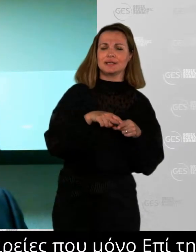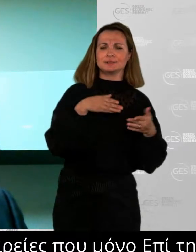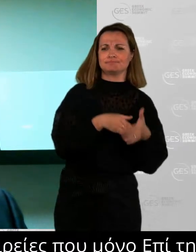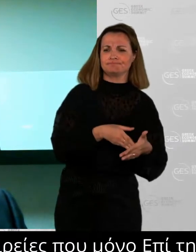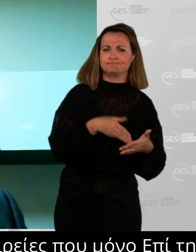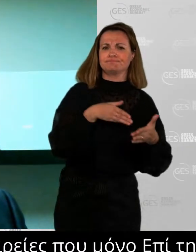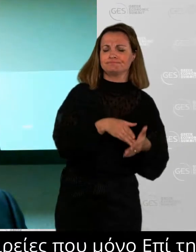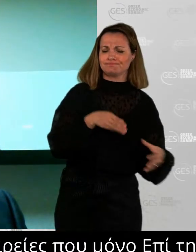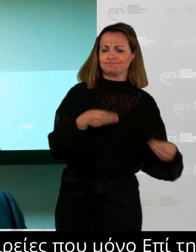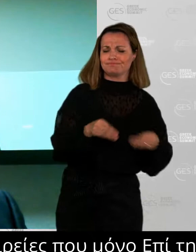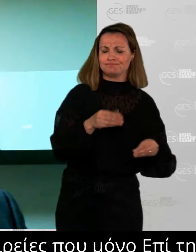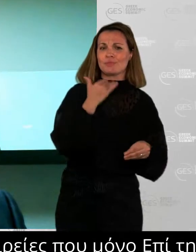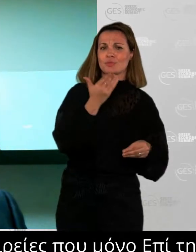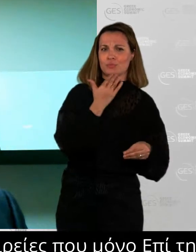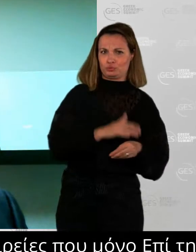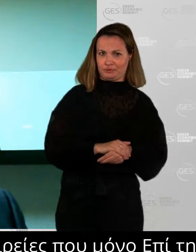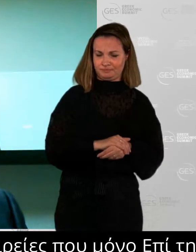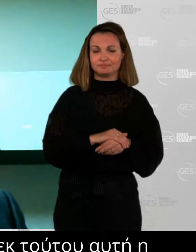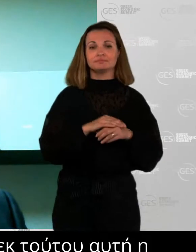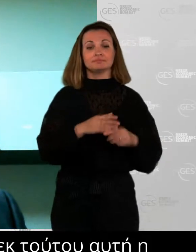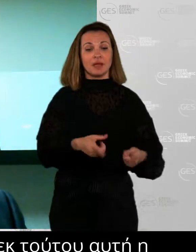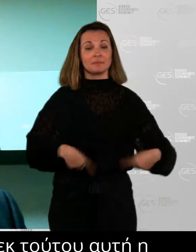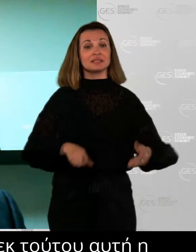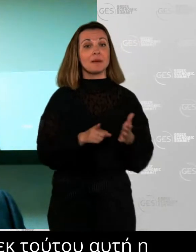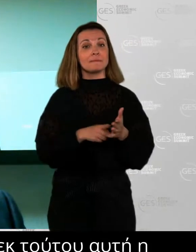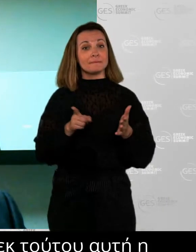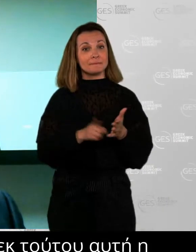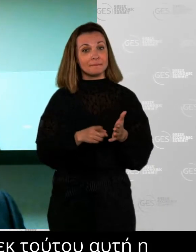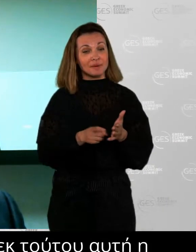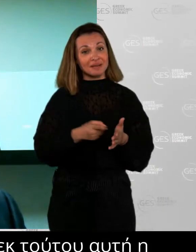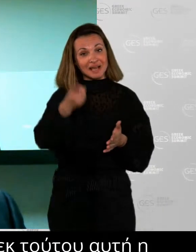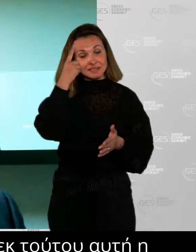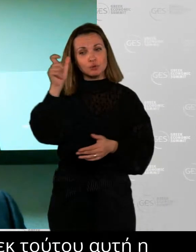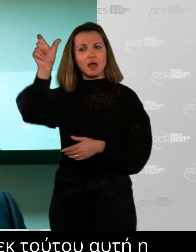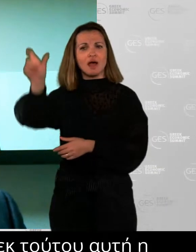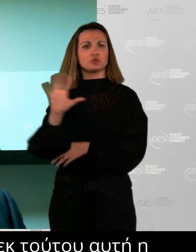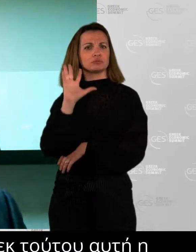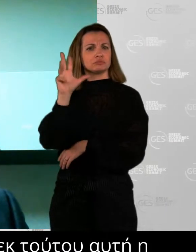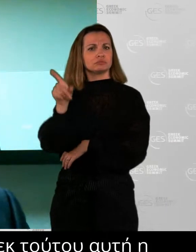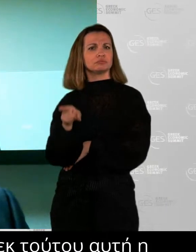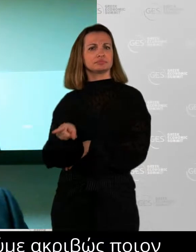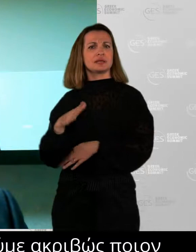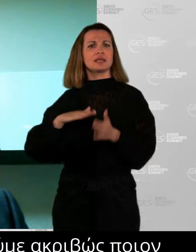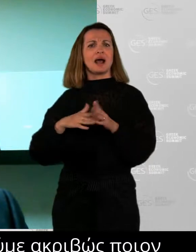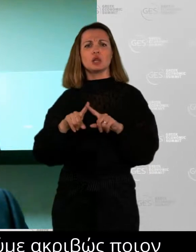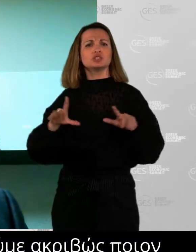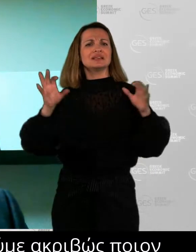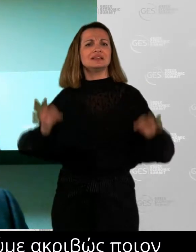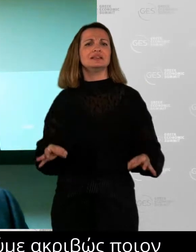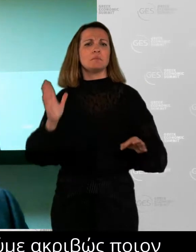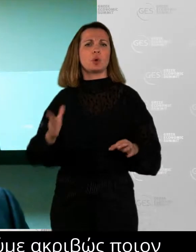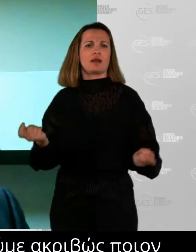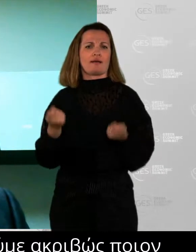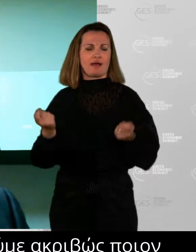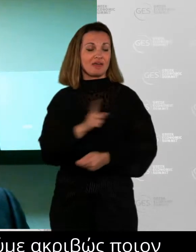sort of understand who we really have and what kind of skills and capabilities they really bring to the table became paramount.